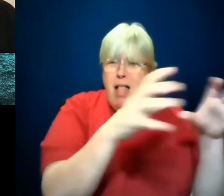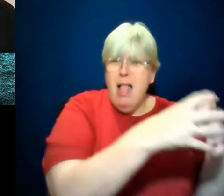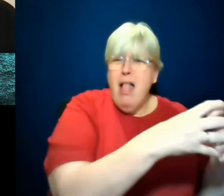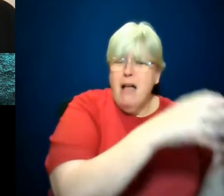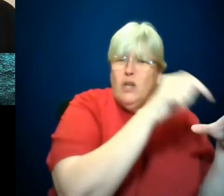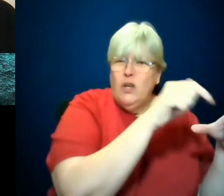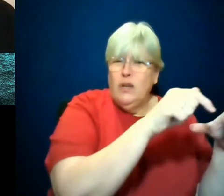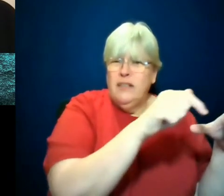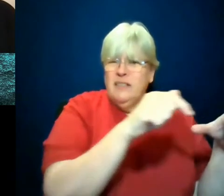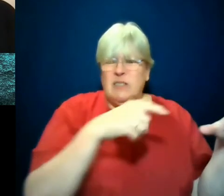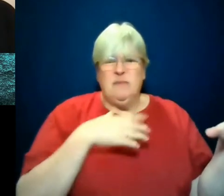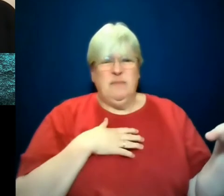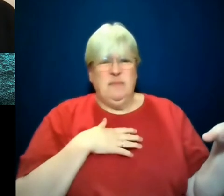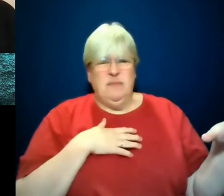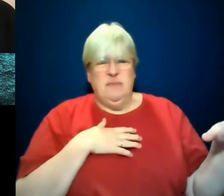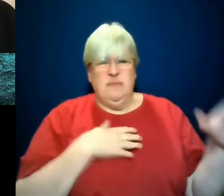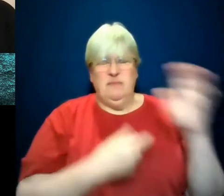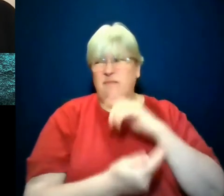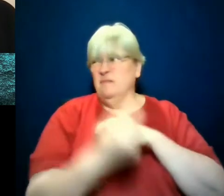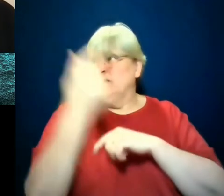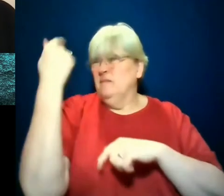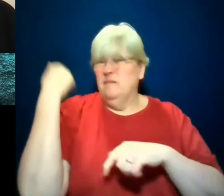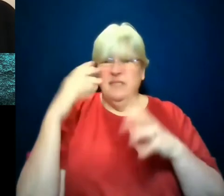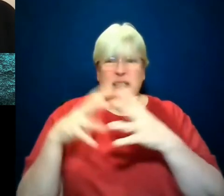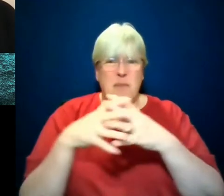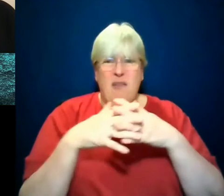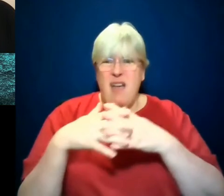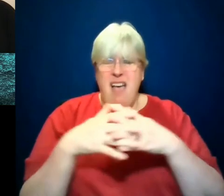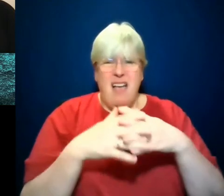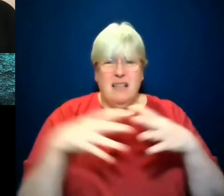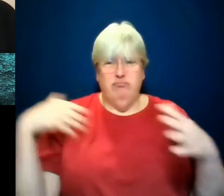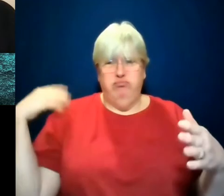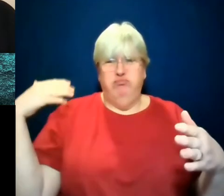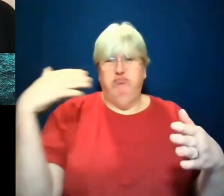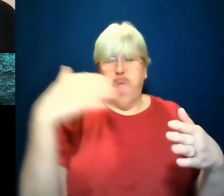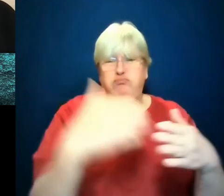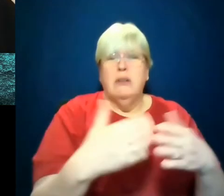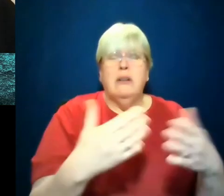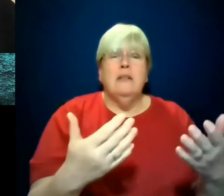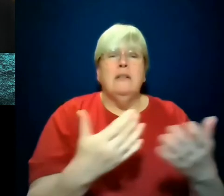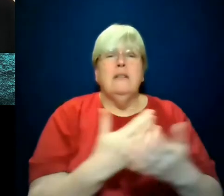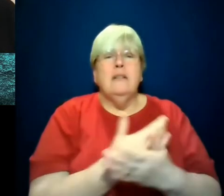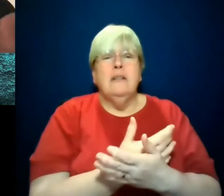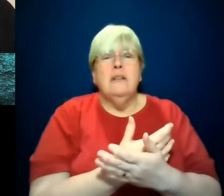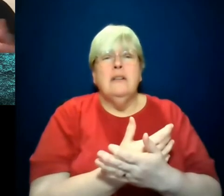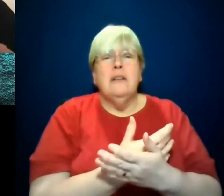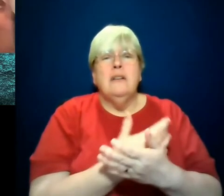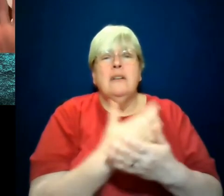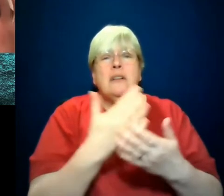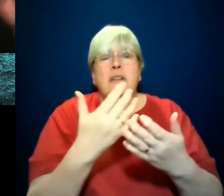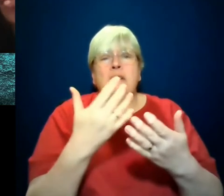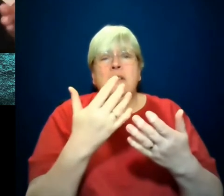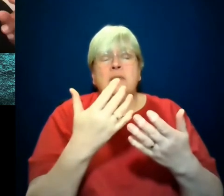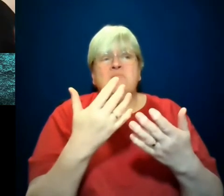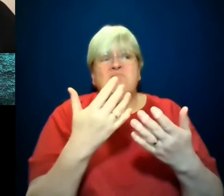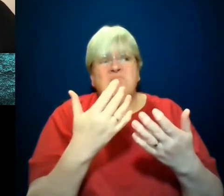America's original fault line, as you say, race, when really a lot of, if they looked closely or were educated better, and